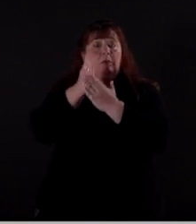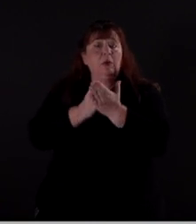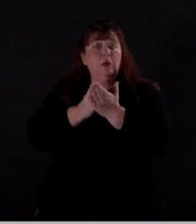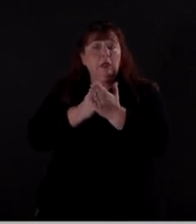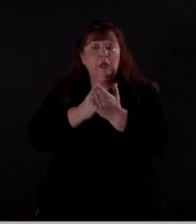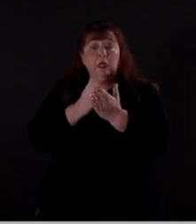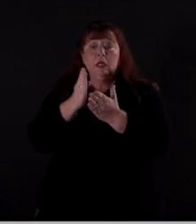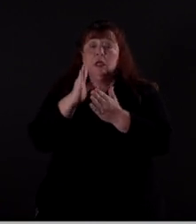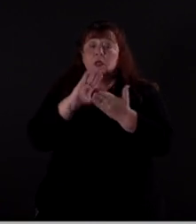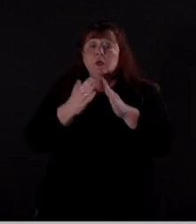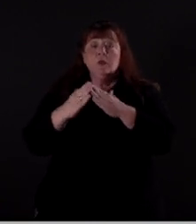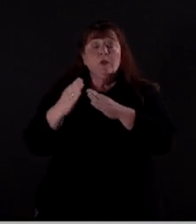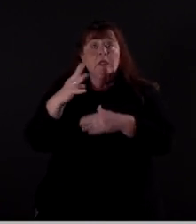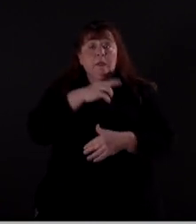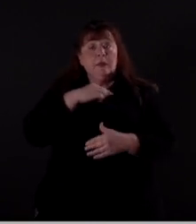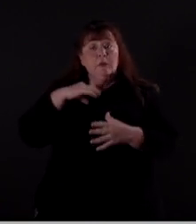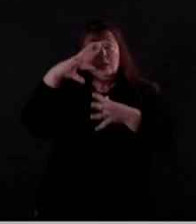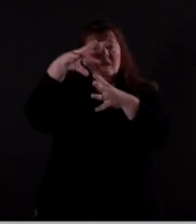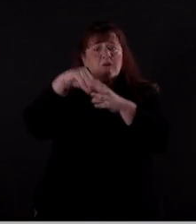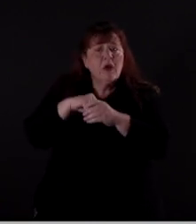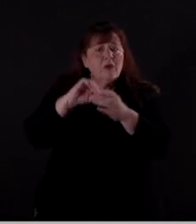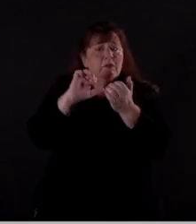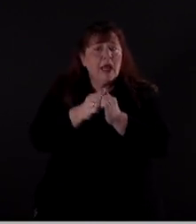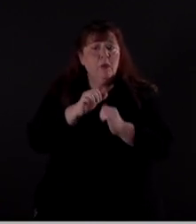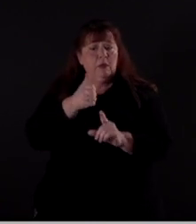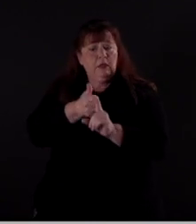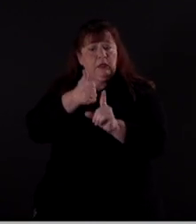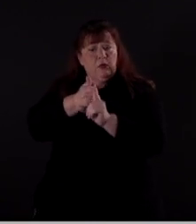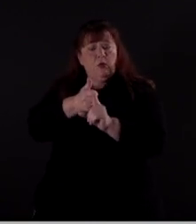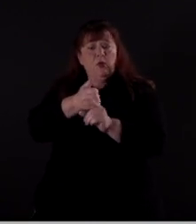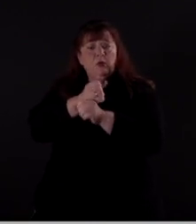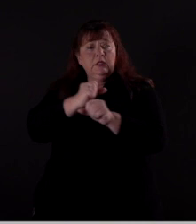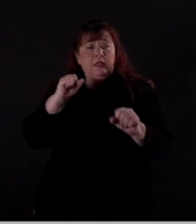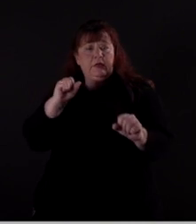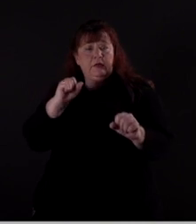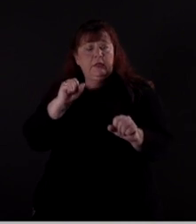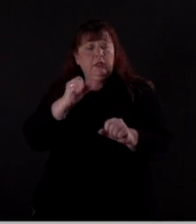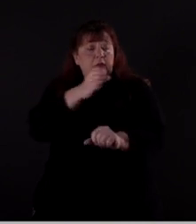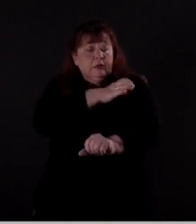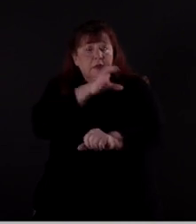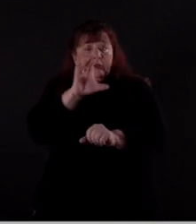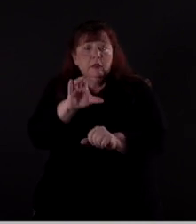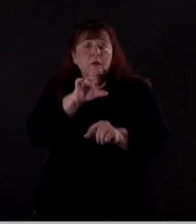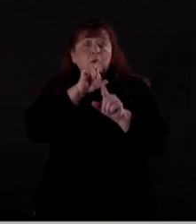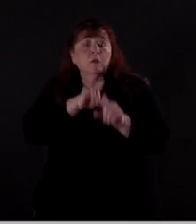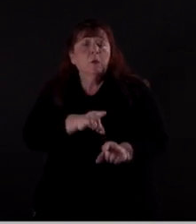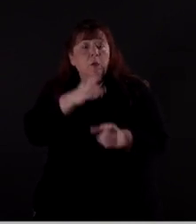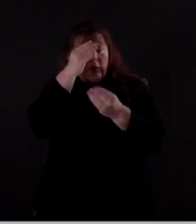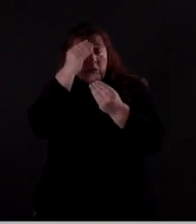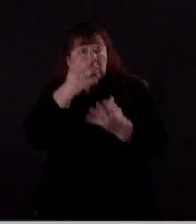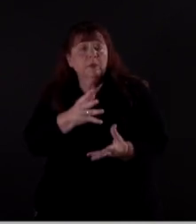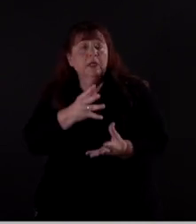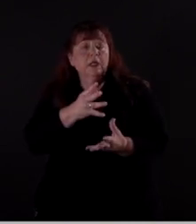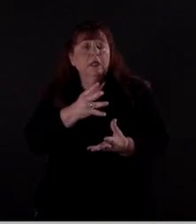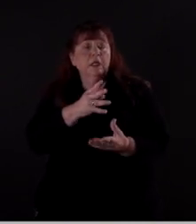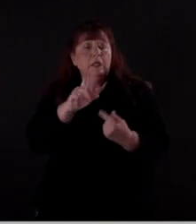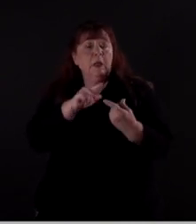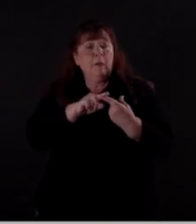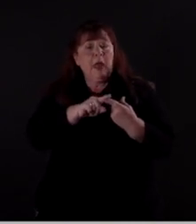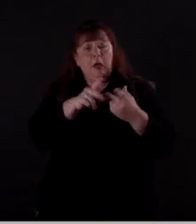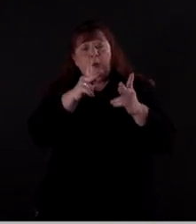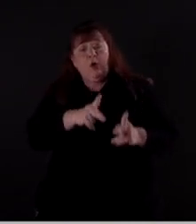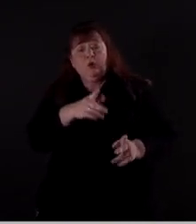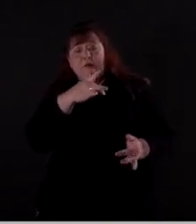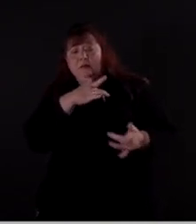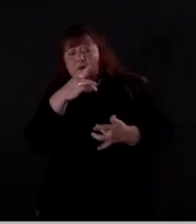community members to be invested in their own safety by being empowered to report information about a person of concern?